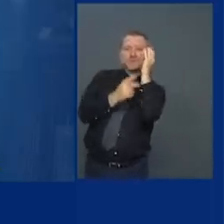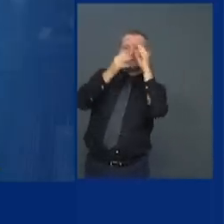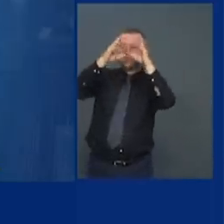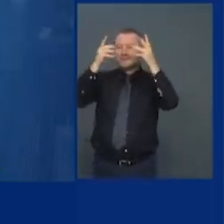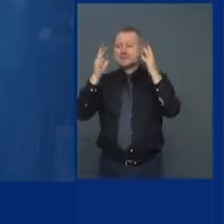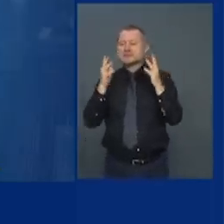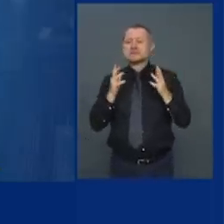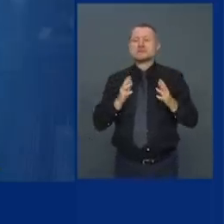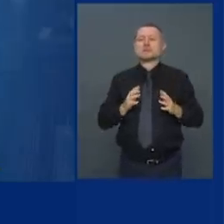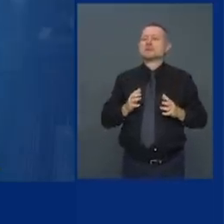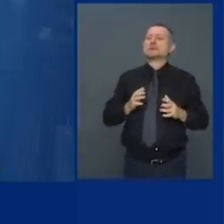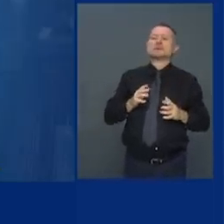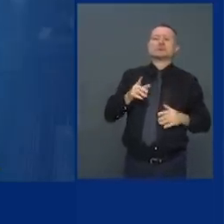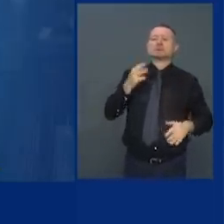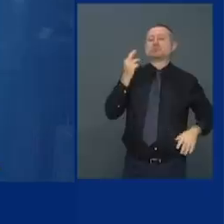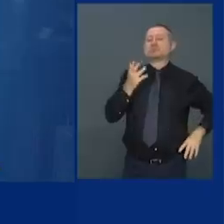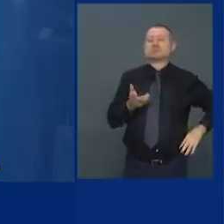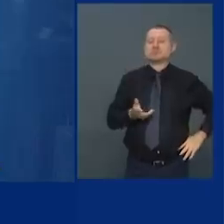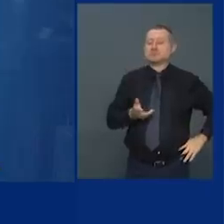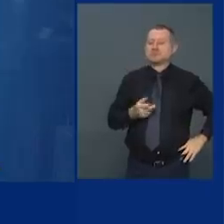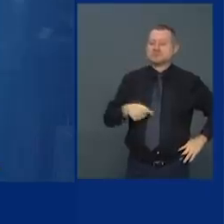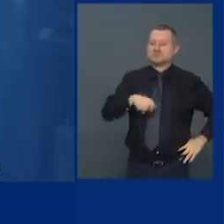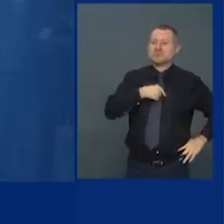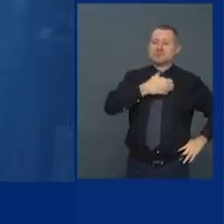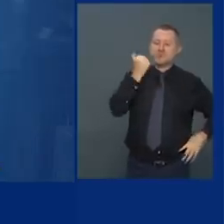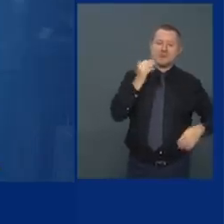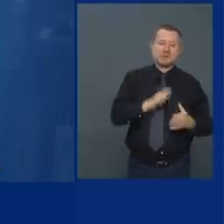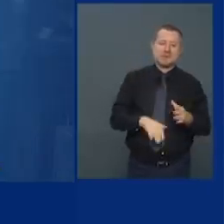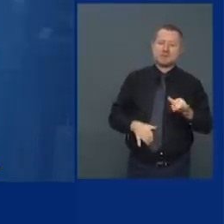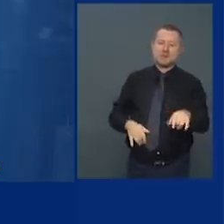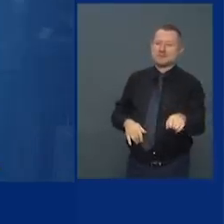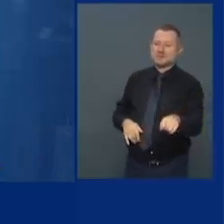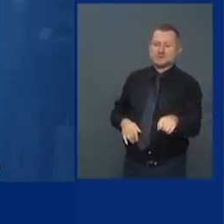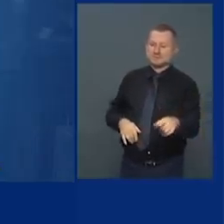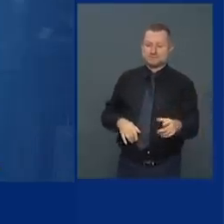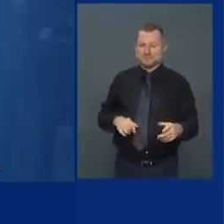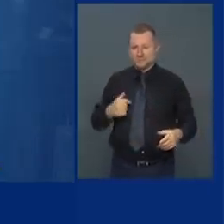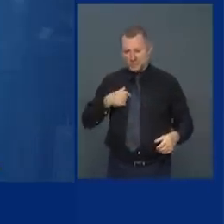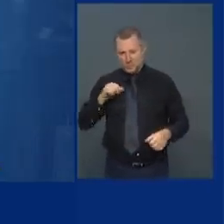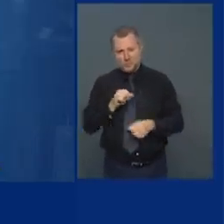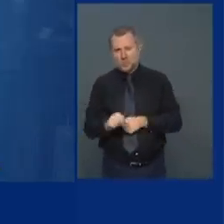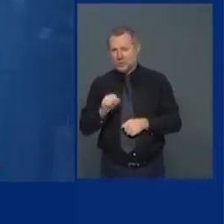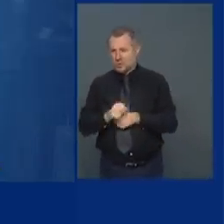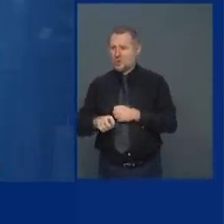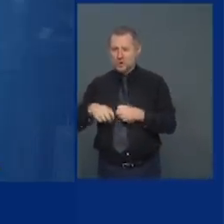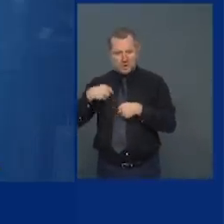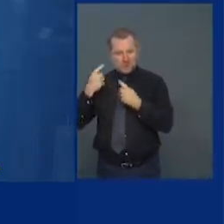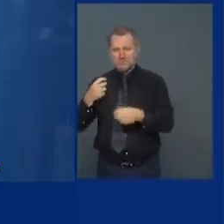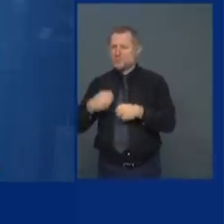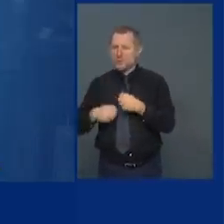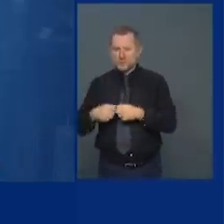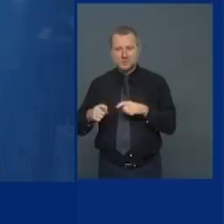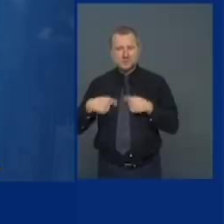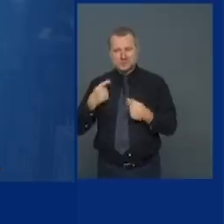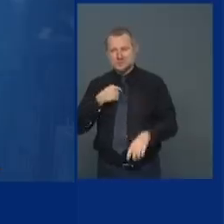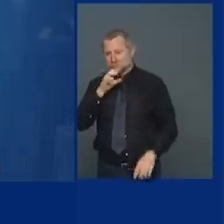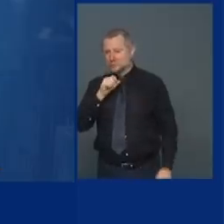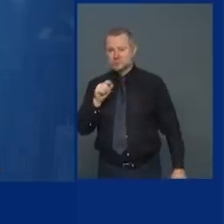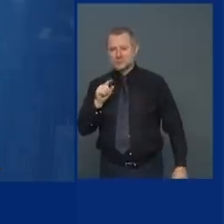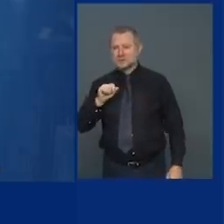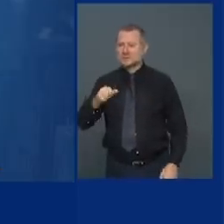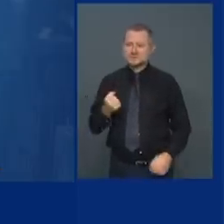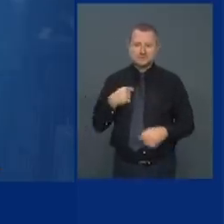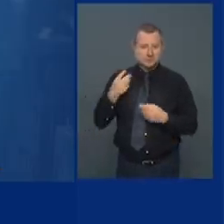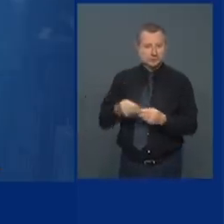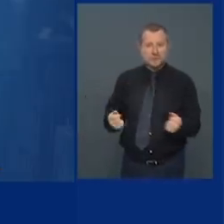than that I've worked on the homeless issue since I've been in my 20s on every level ran a not